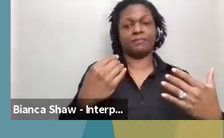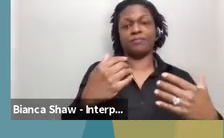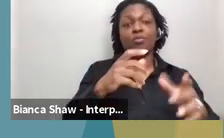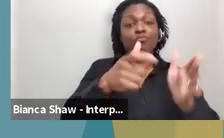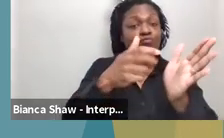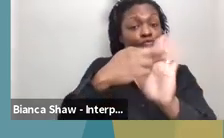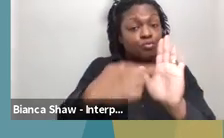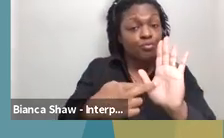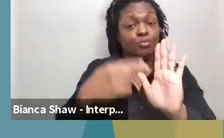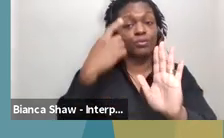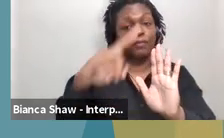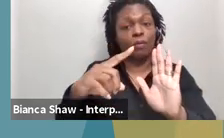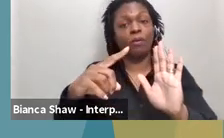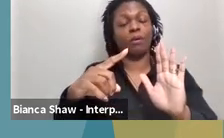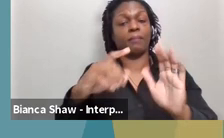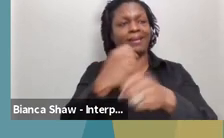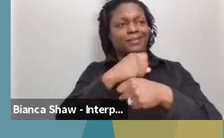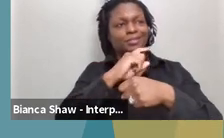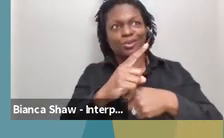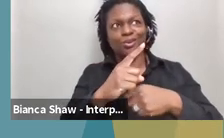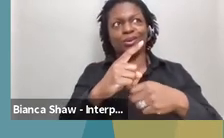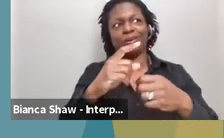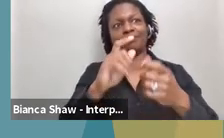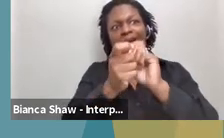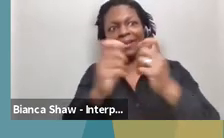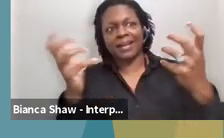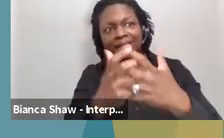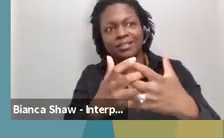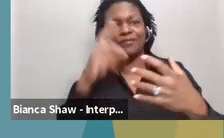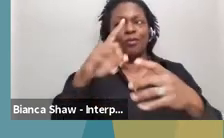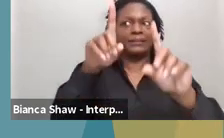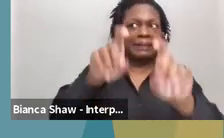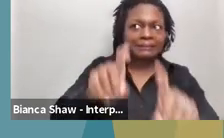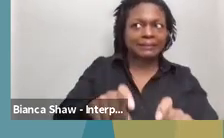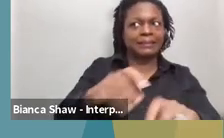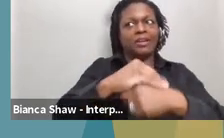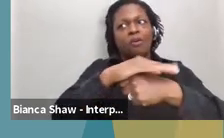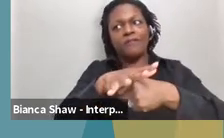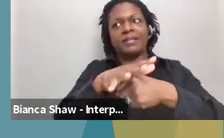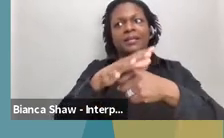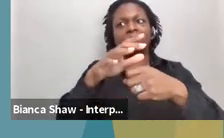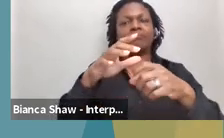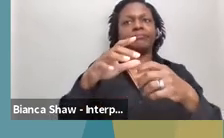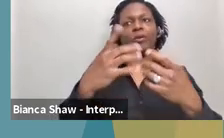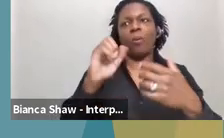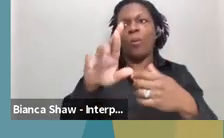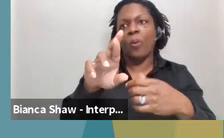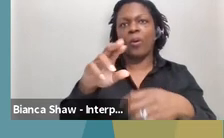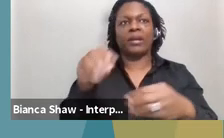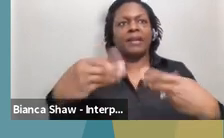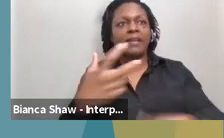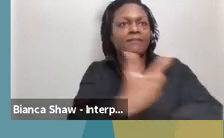ensure accommodations are being met at testing and vaccination, um, uh, sites or other related needs.